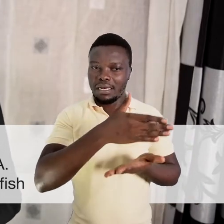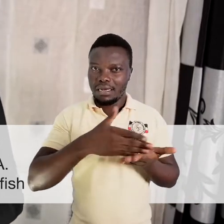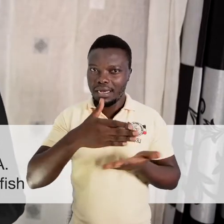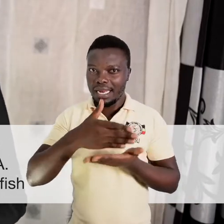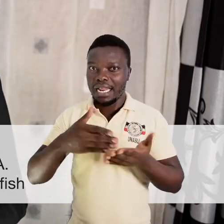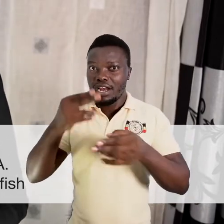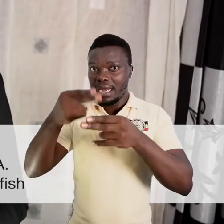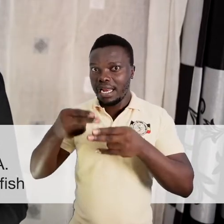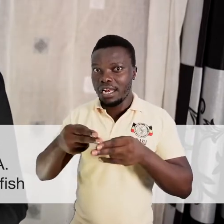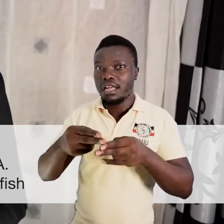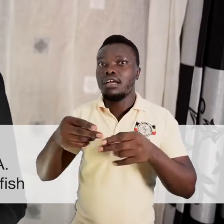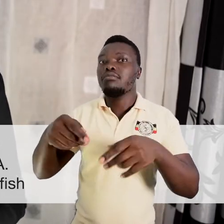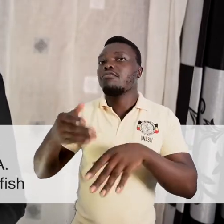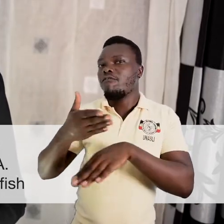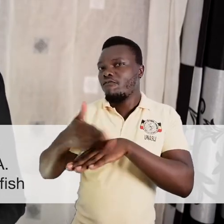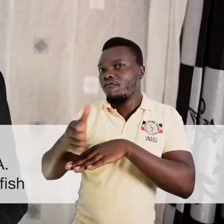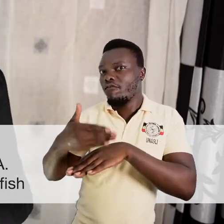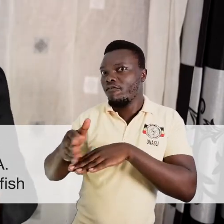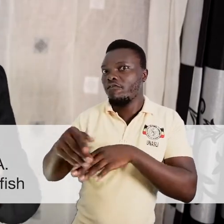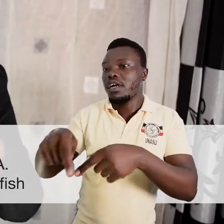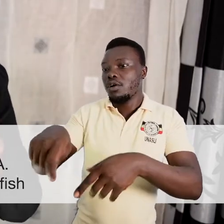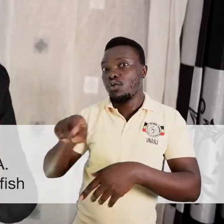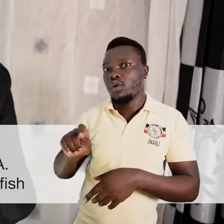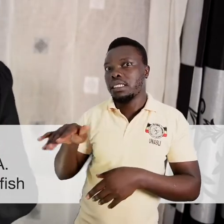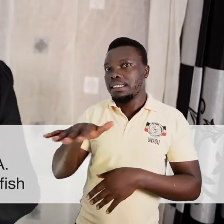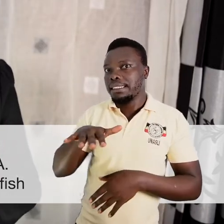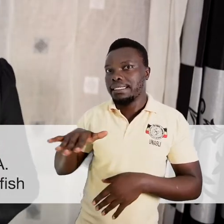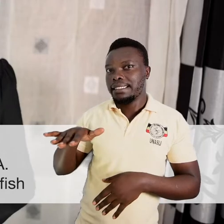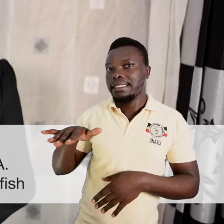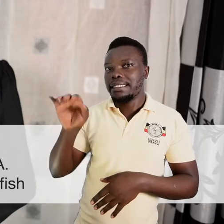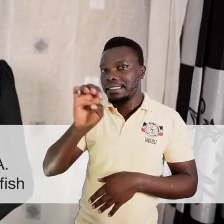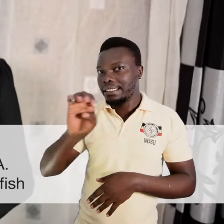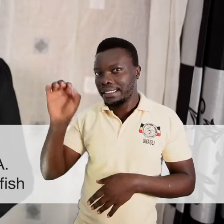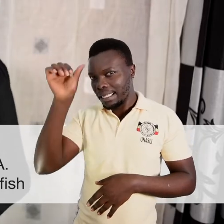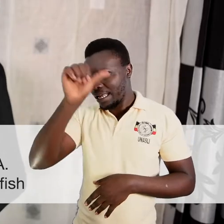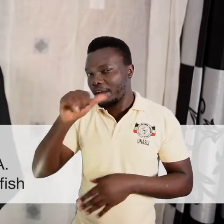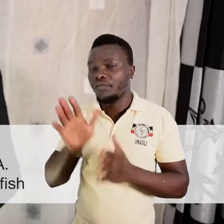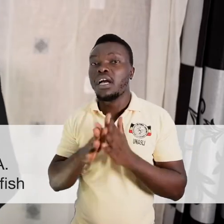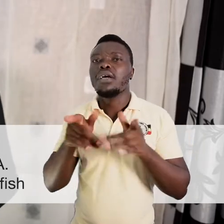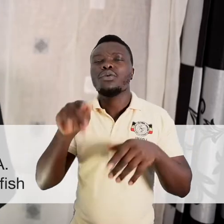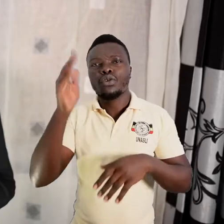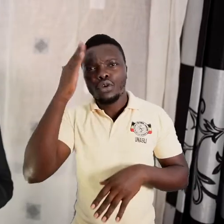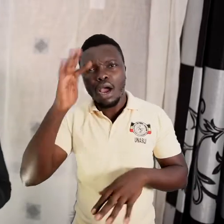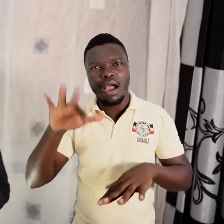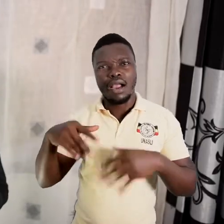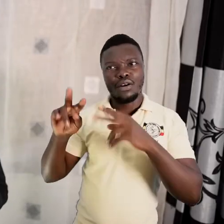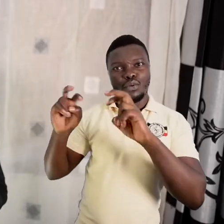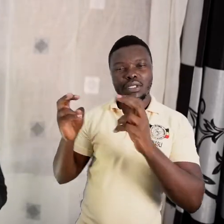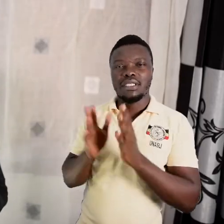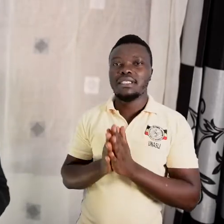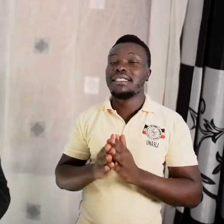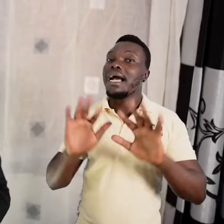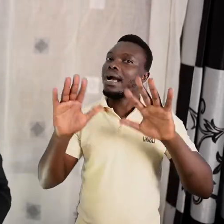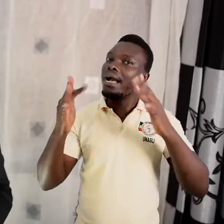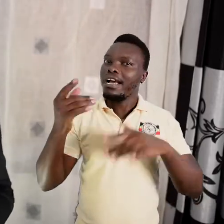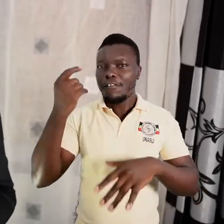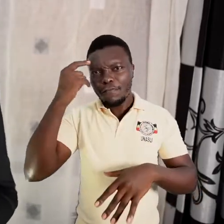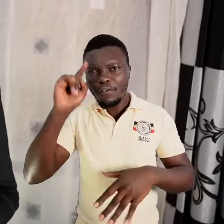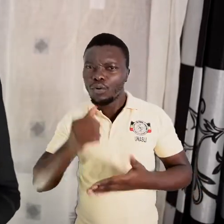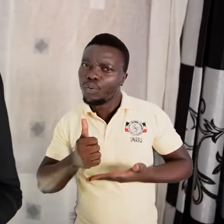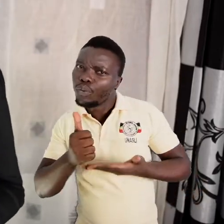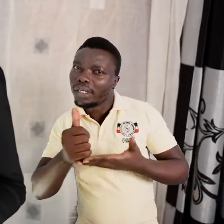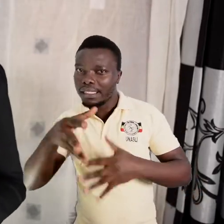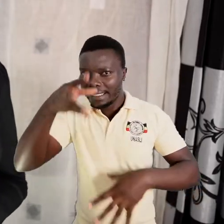caught in East Africa. For you to be able to know that this lesson was successful for you or you learned